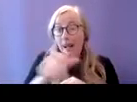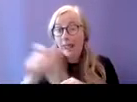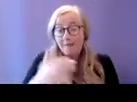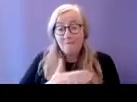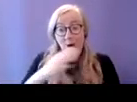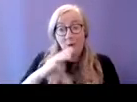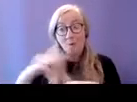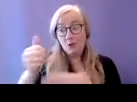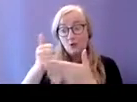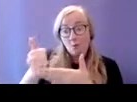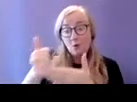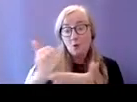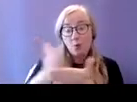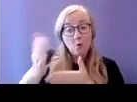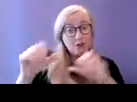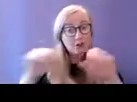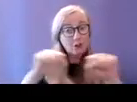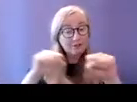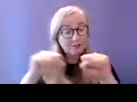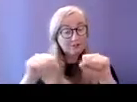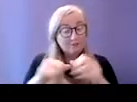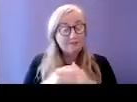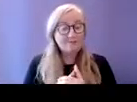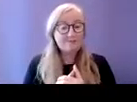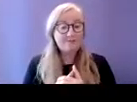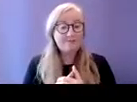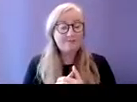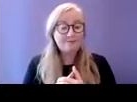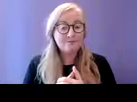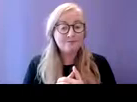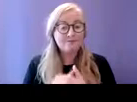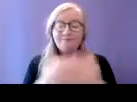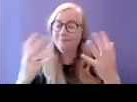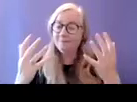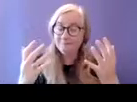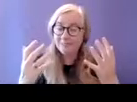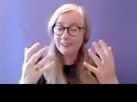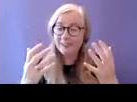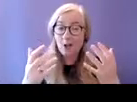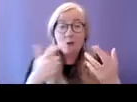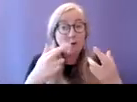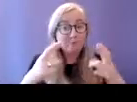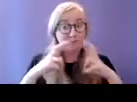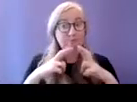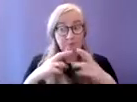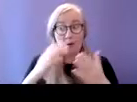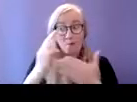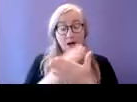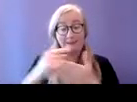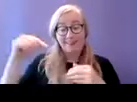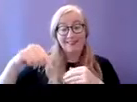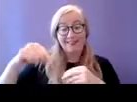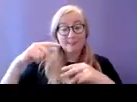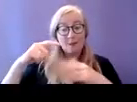as a whole it was an absolute privilege to be a part of this project it was as rewarding as it was challenging